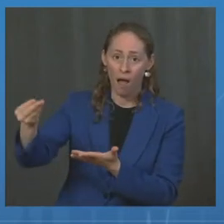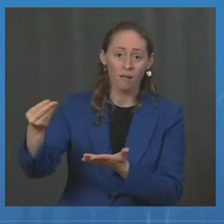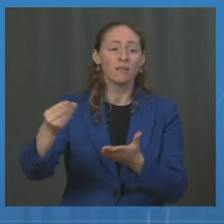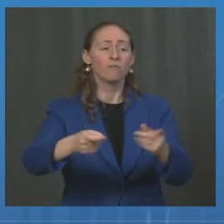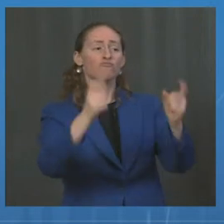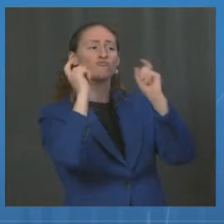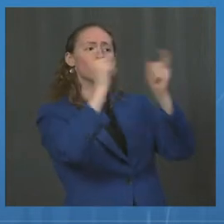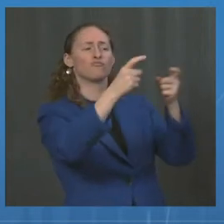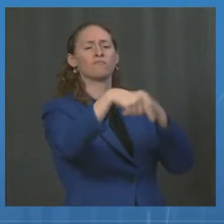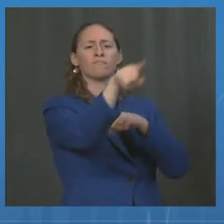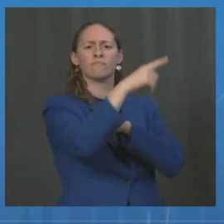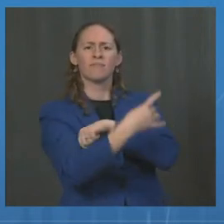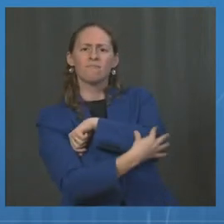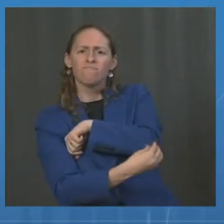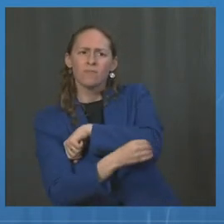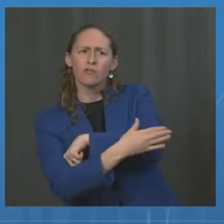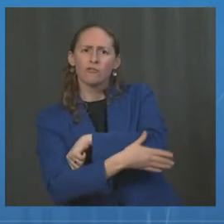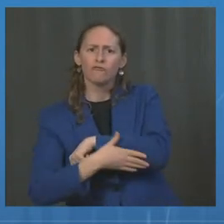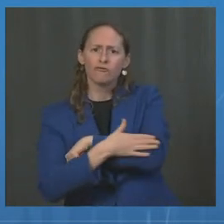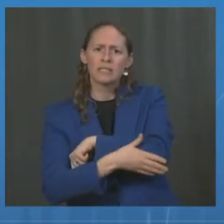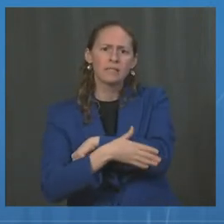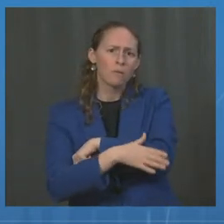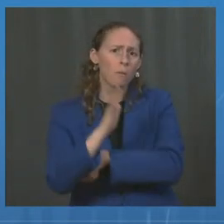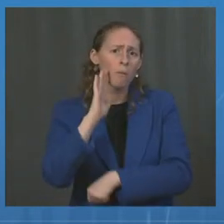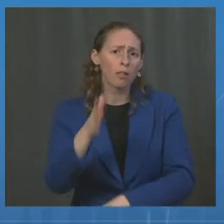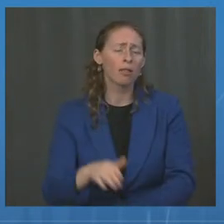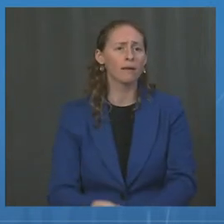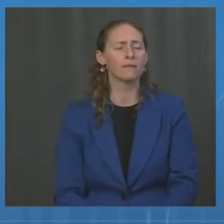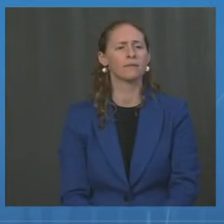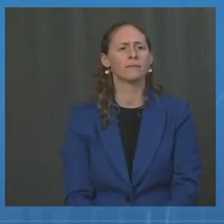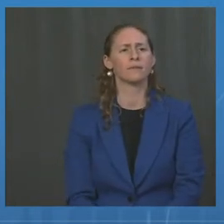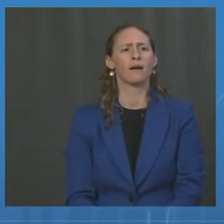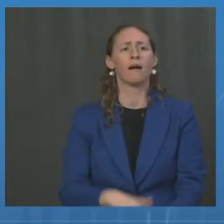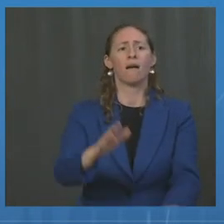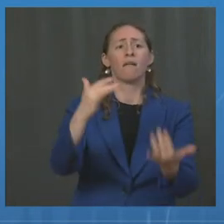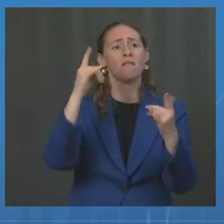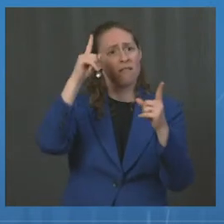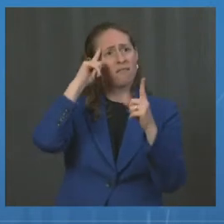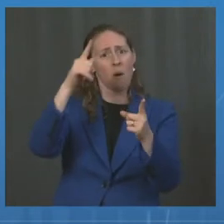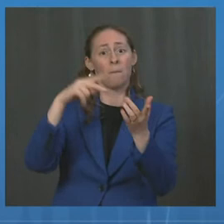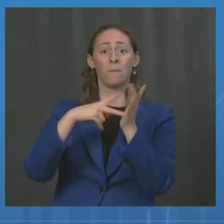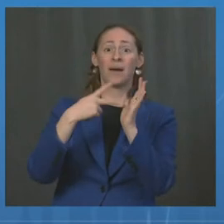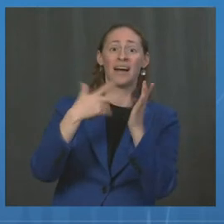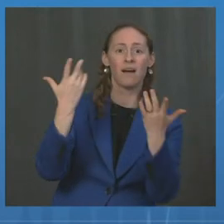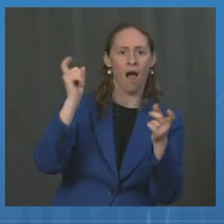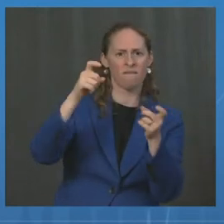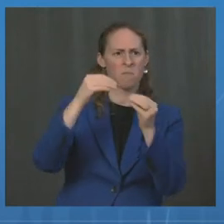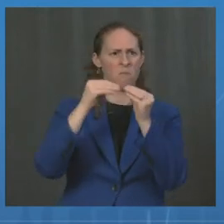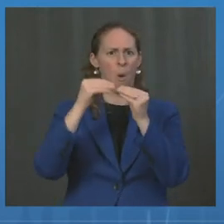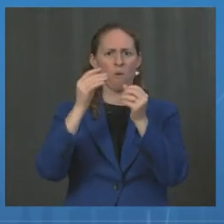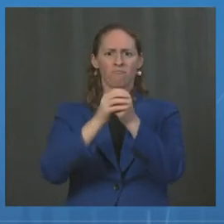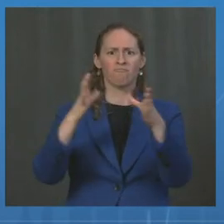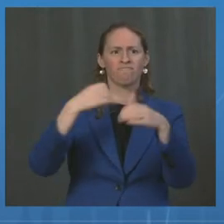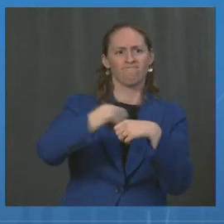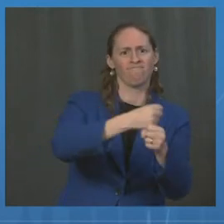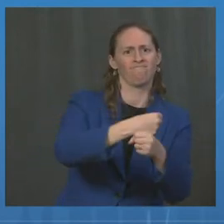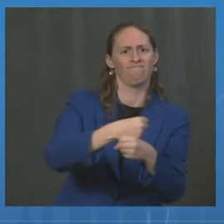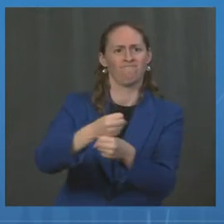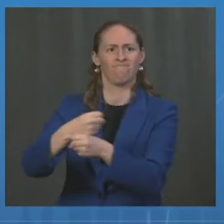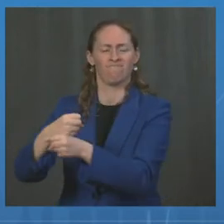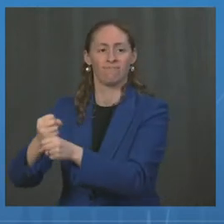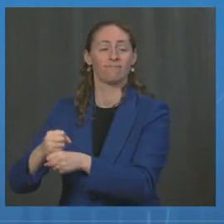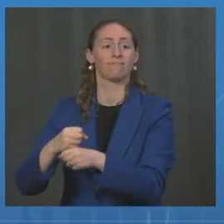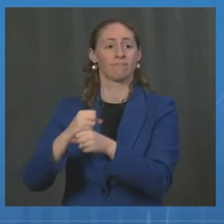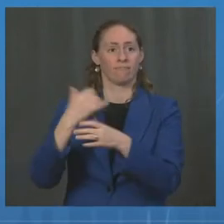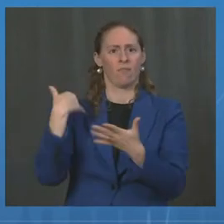Today, we're taking another step to expand U.S. manufacturing of critical vaccine inputs, a nearly $3 billion investment in